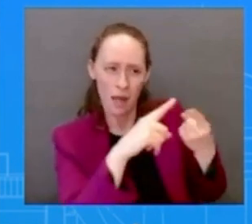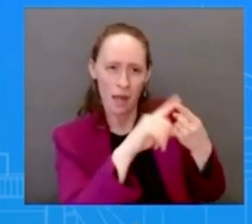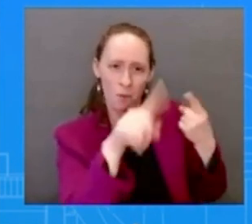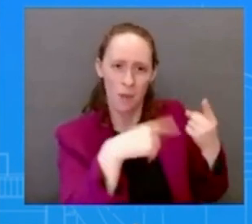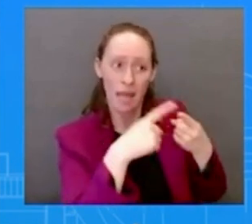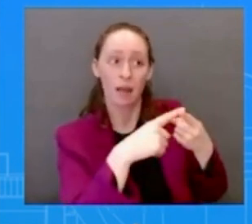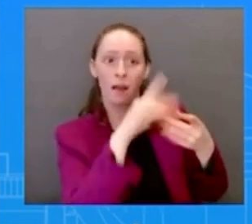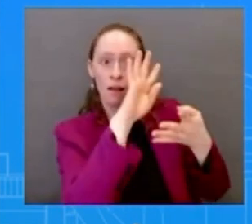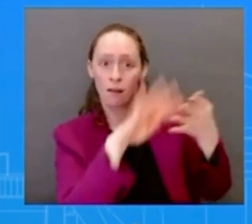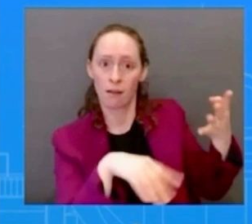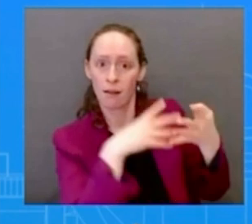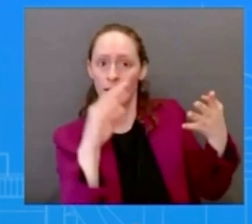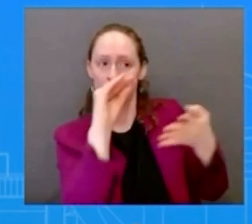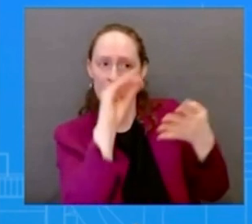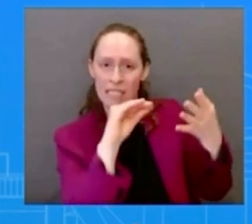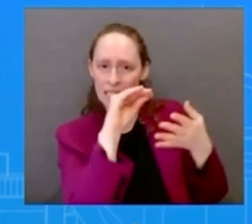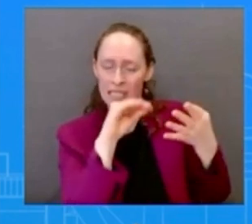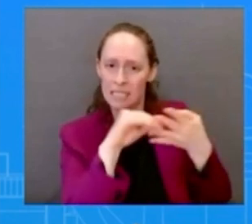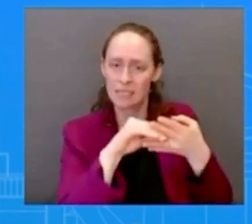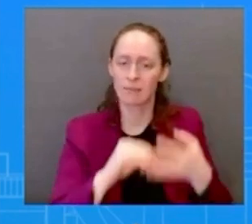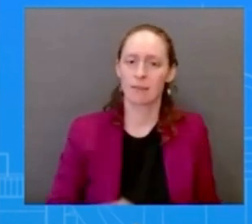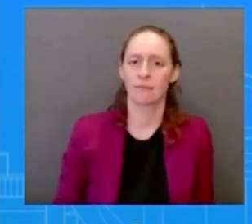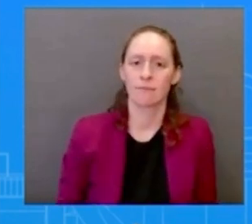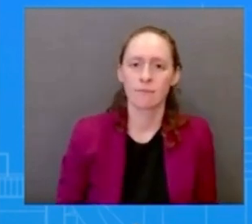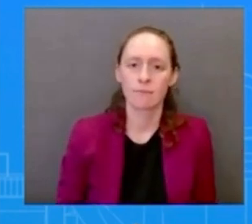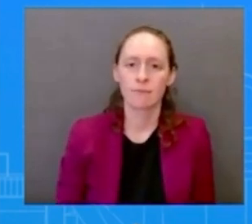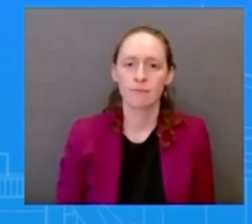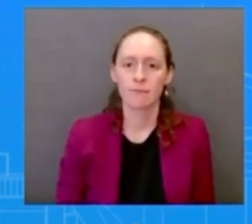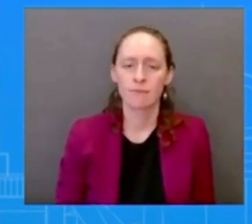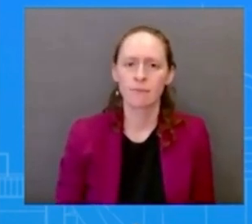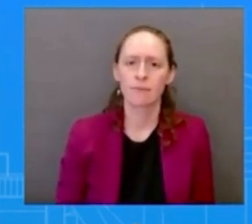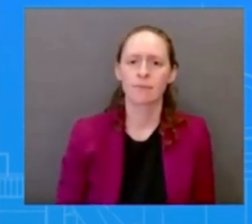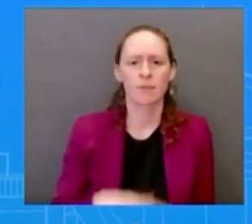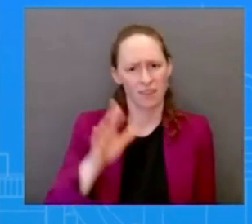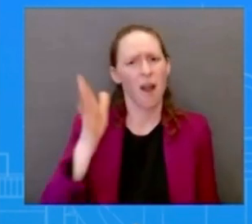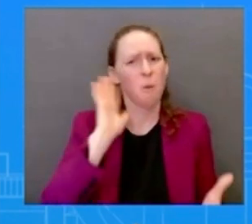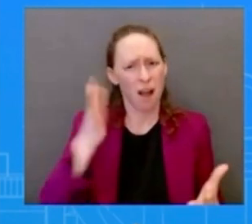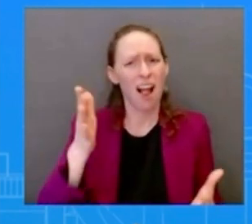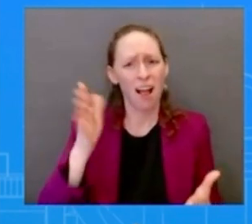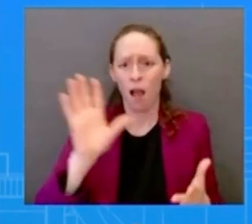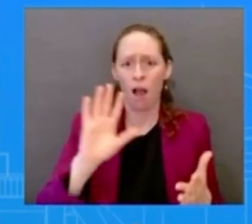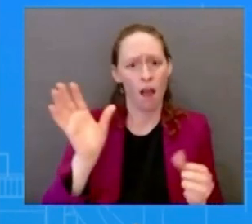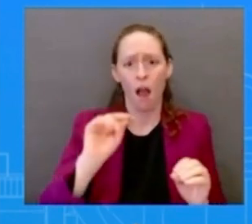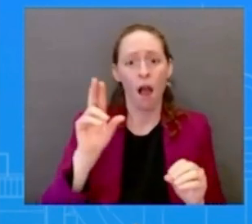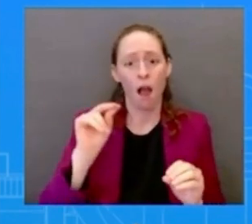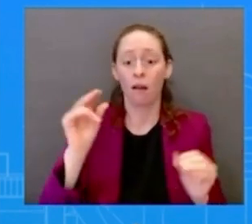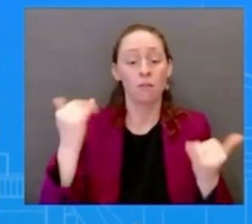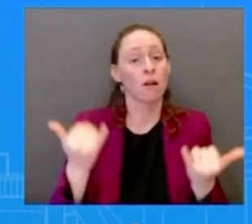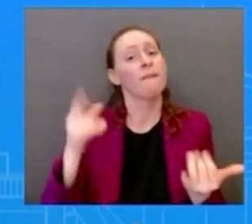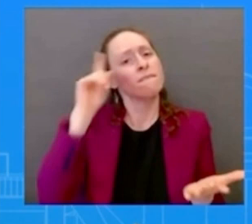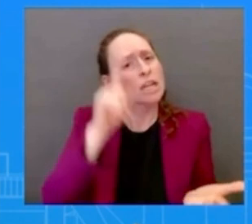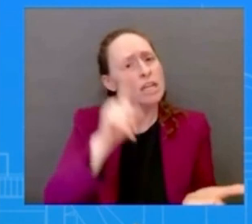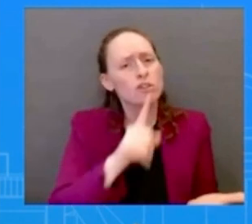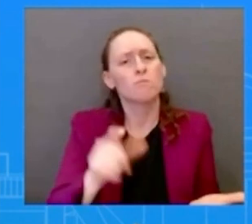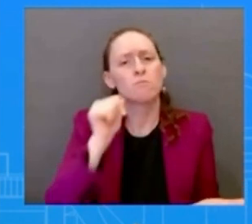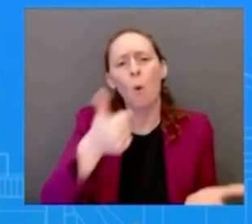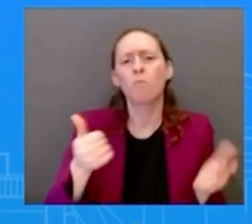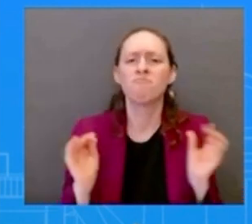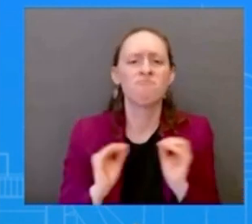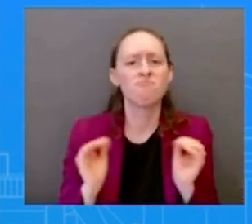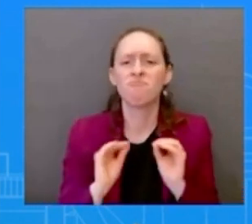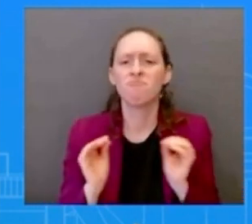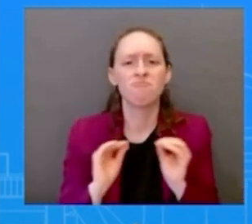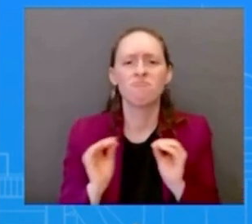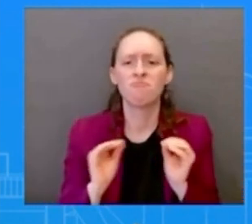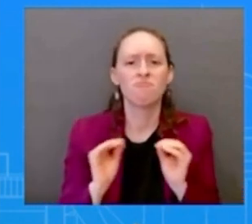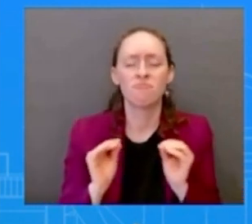was adding that there is an opportunity where press will be in the room with the two leaders i cannot speak to if who's going to take questions